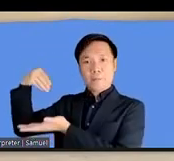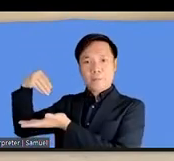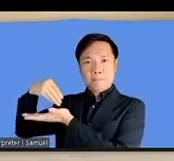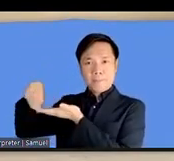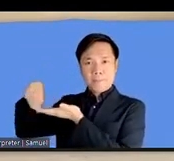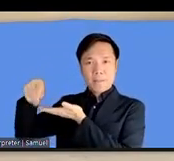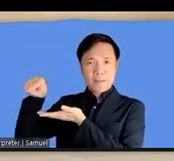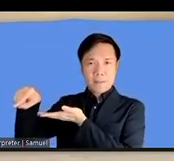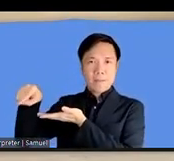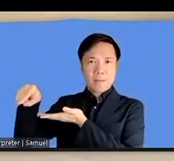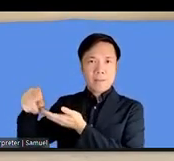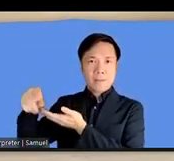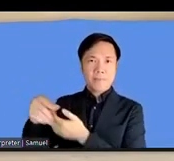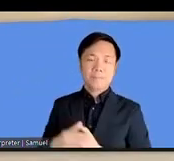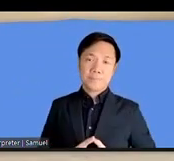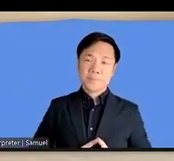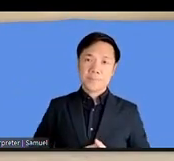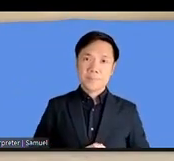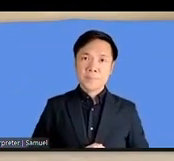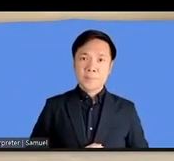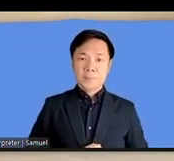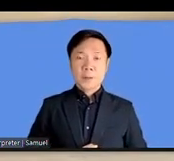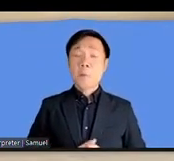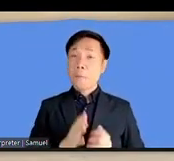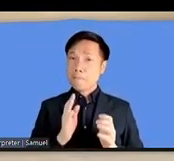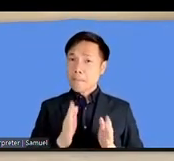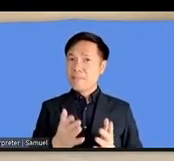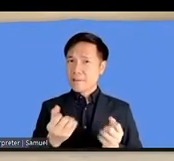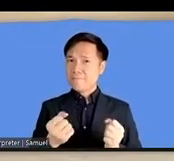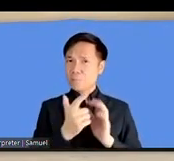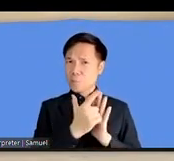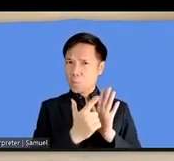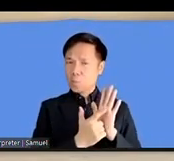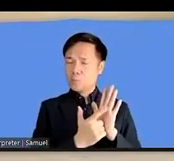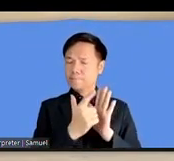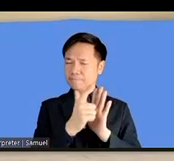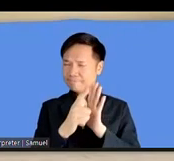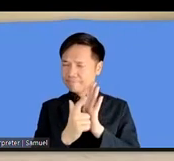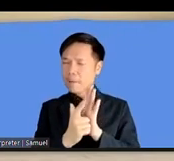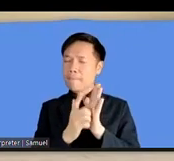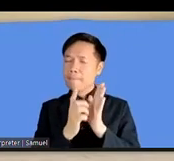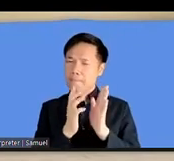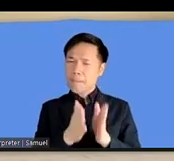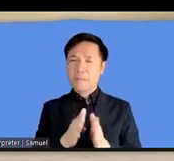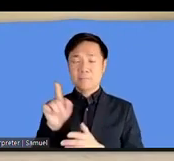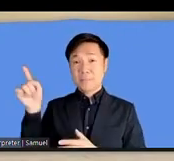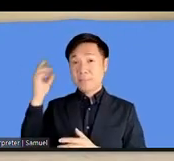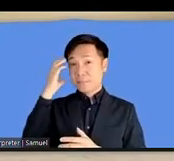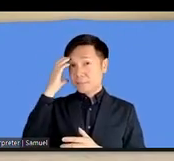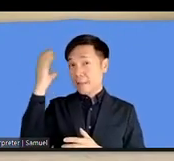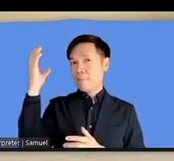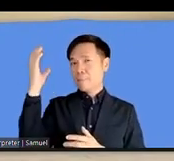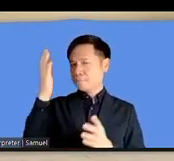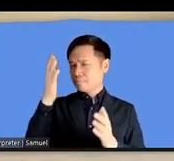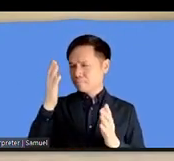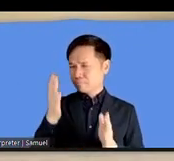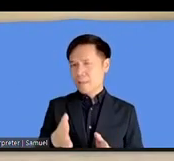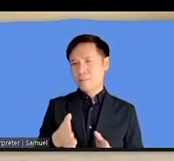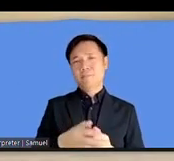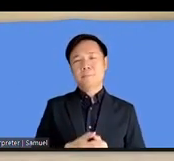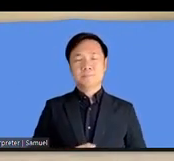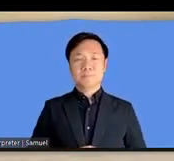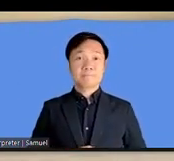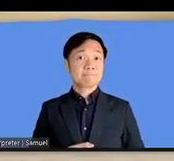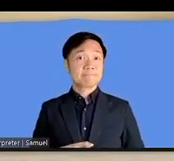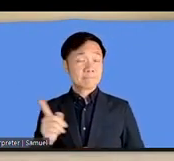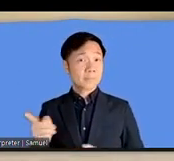kind of laws that it's the responsibility of the states to ensure the access of the